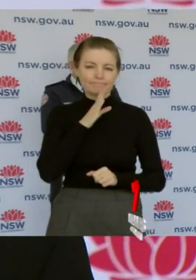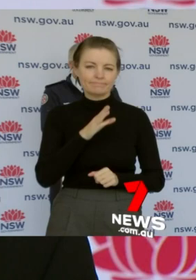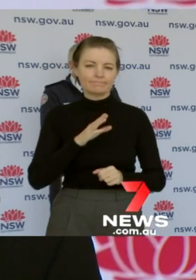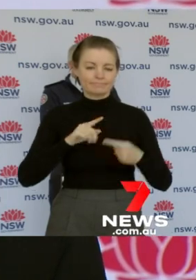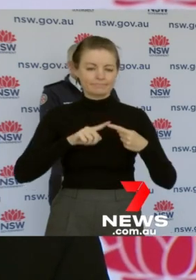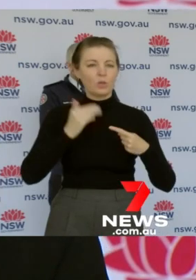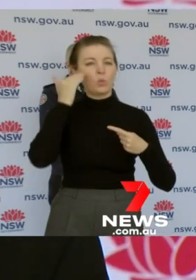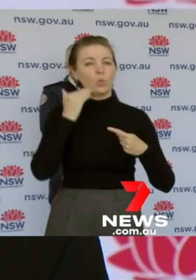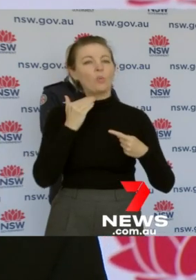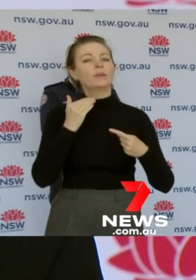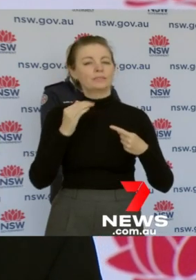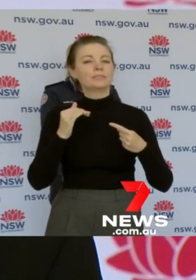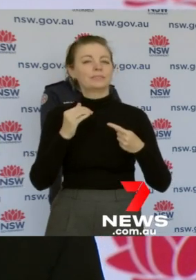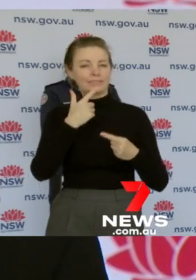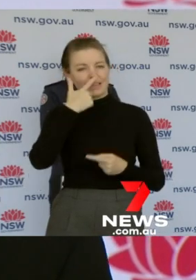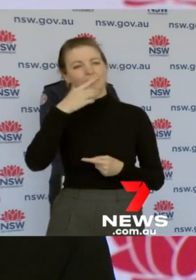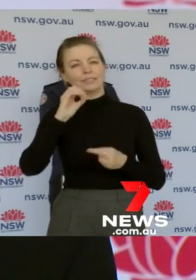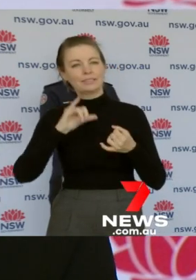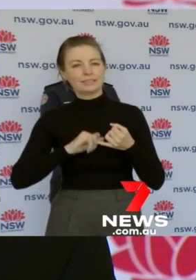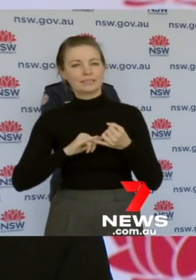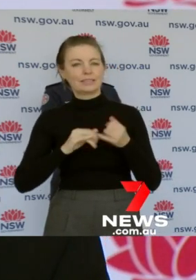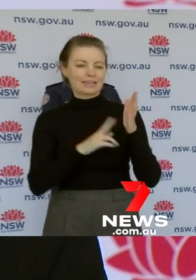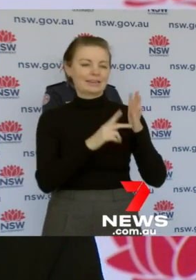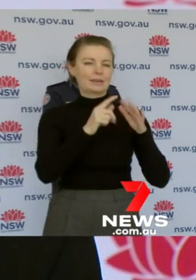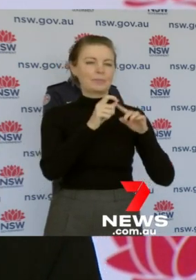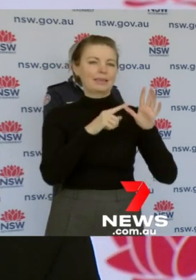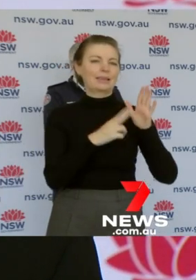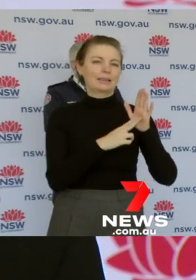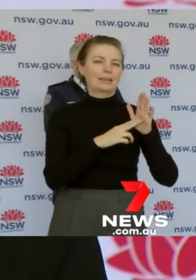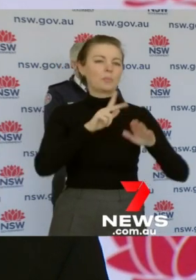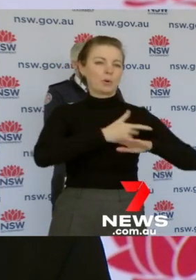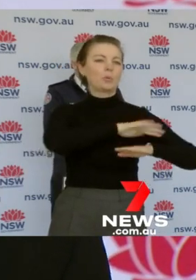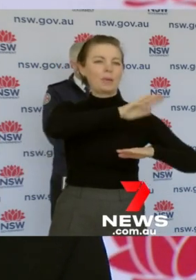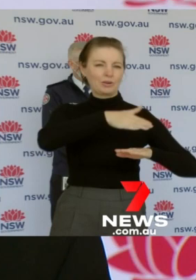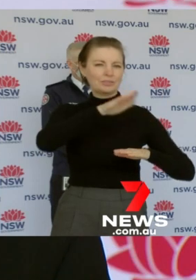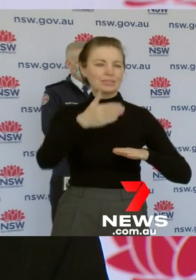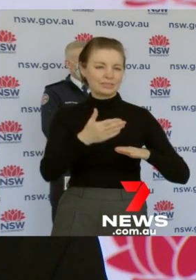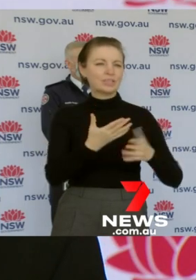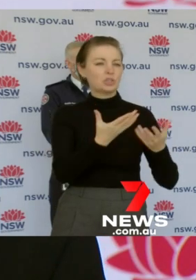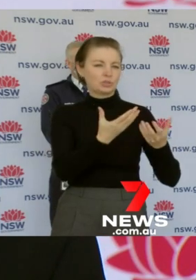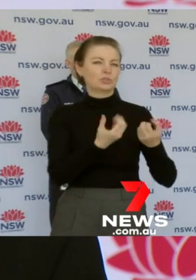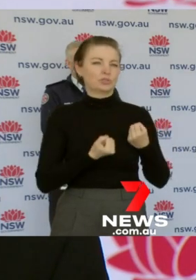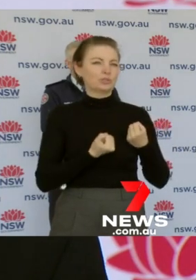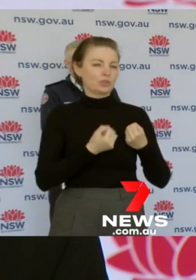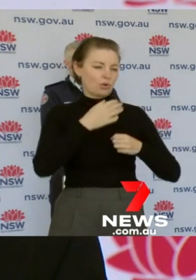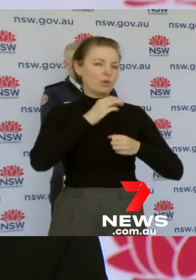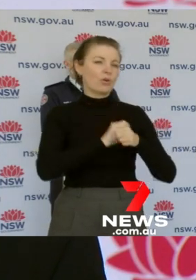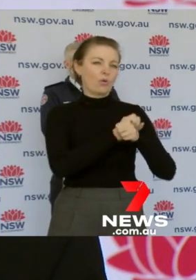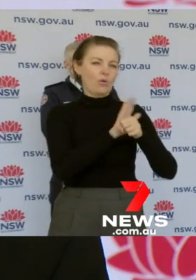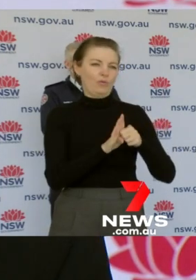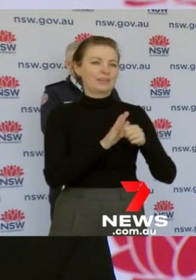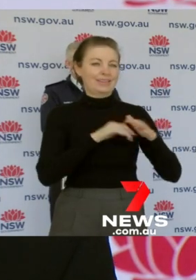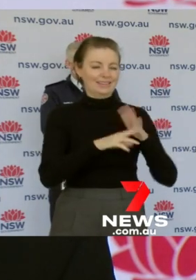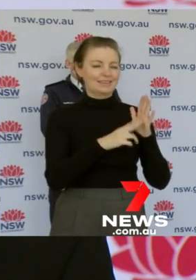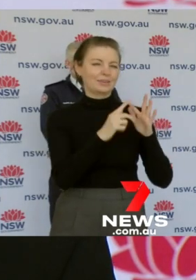Sydney's Nepean Blue Mountains district who died at Nepean Hospital after acquiring infection there earlier this month. This is a fourth